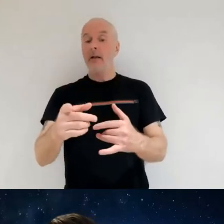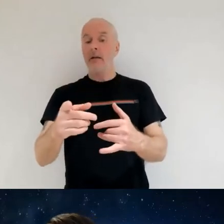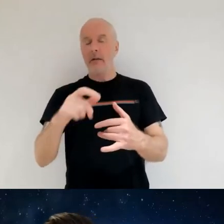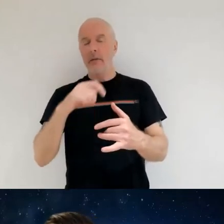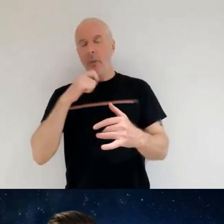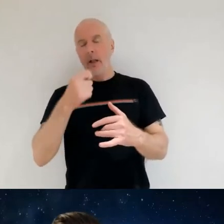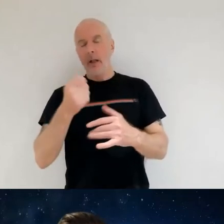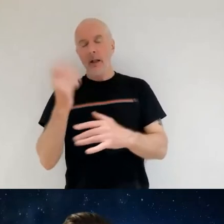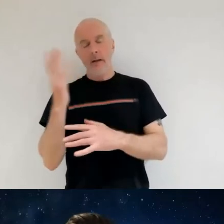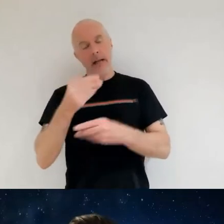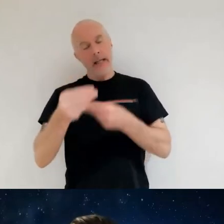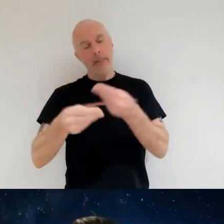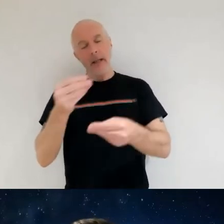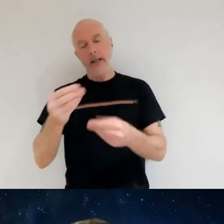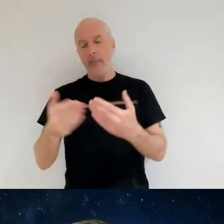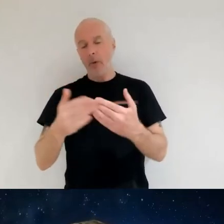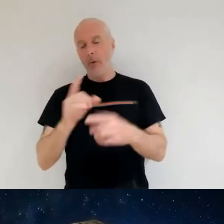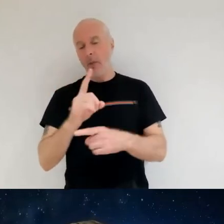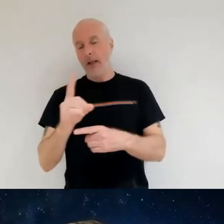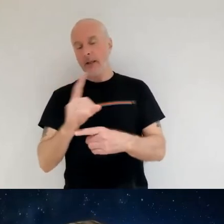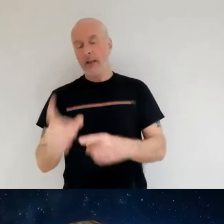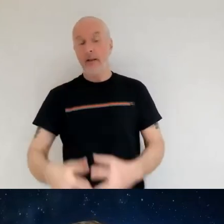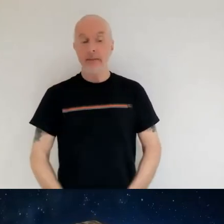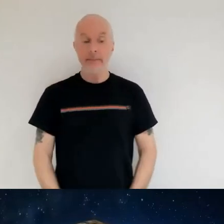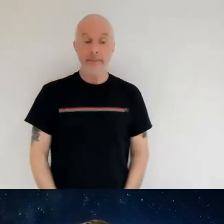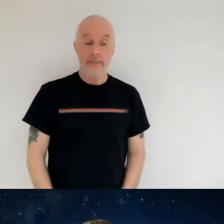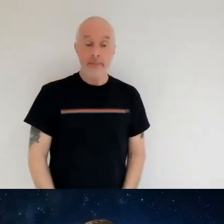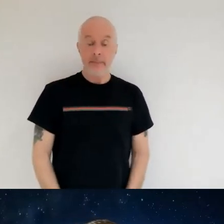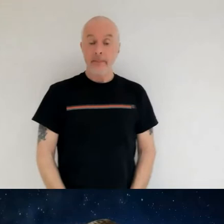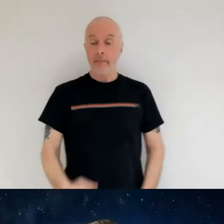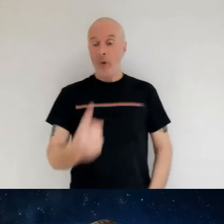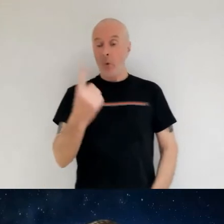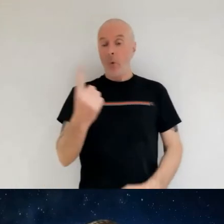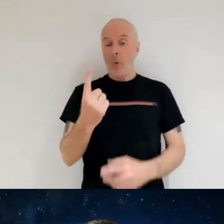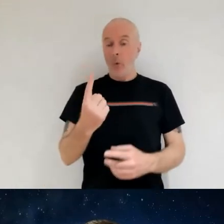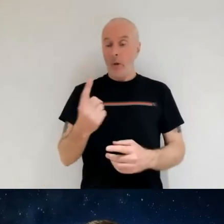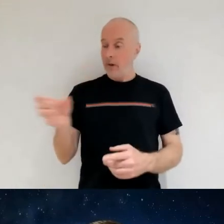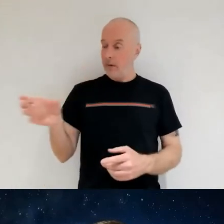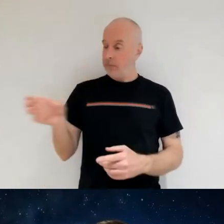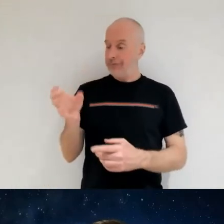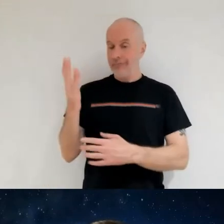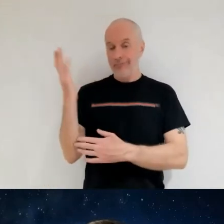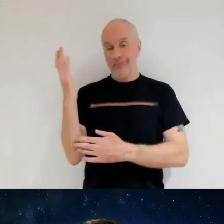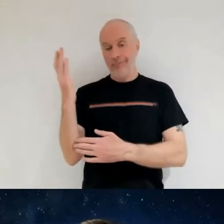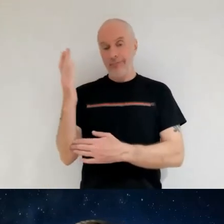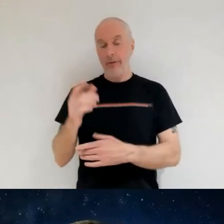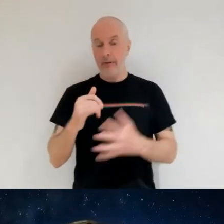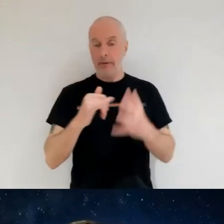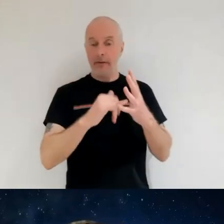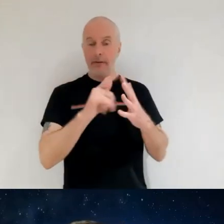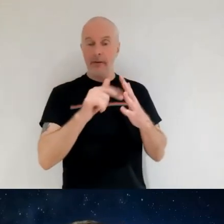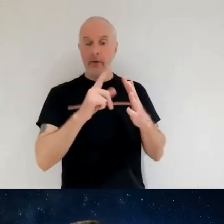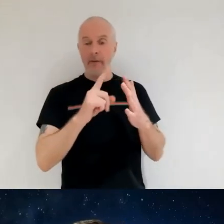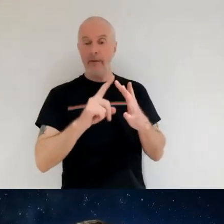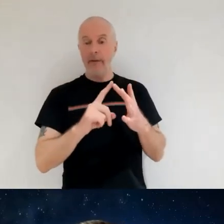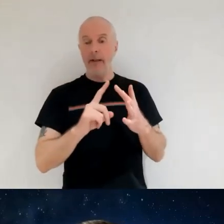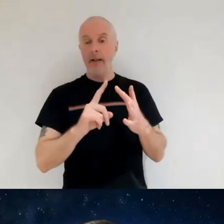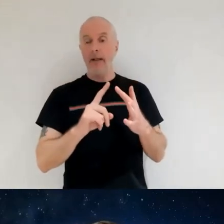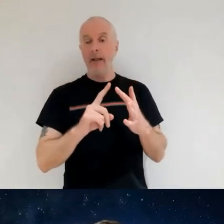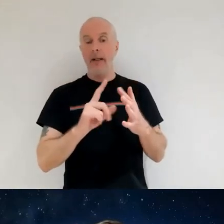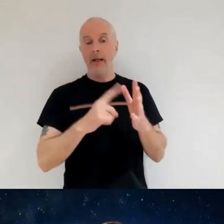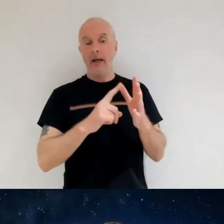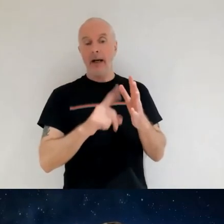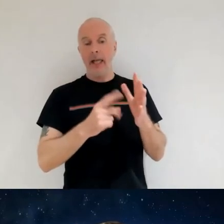so with no further ado i'm going to introduce you to tonight's speaker and she is uh sophie allen from the national space